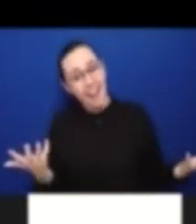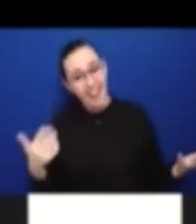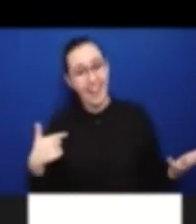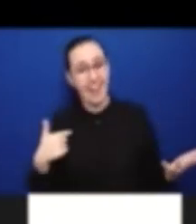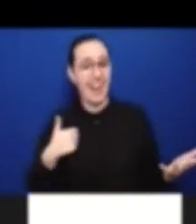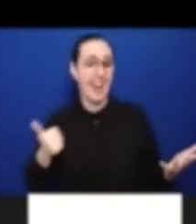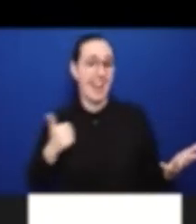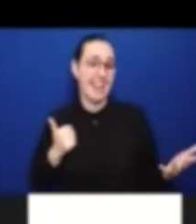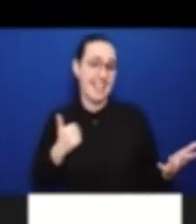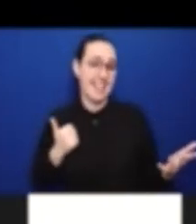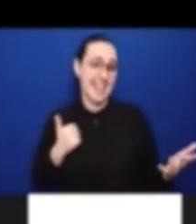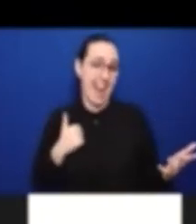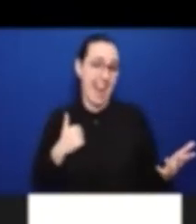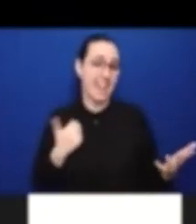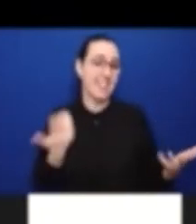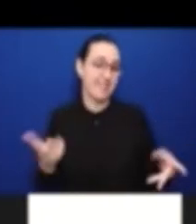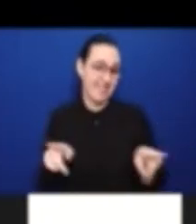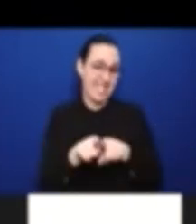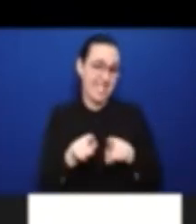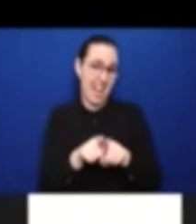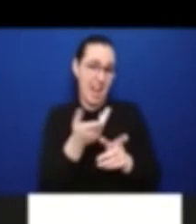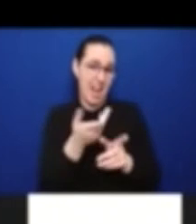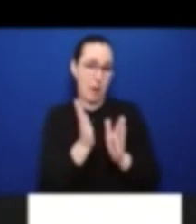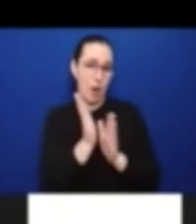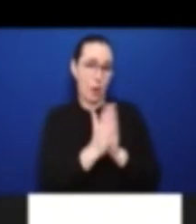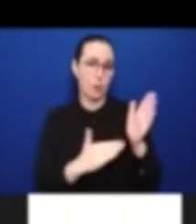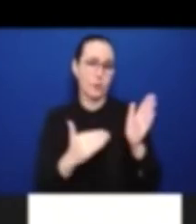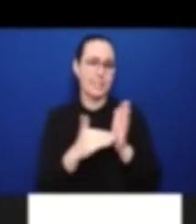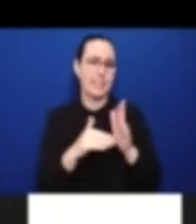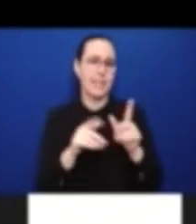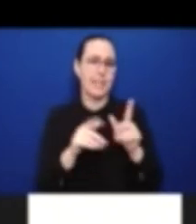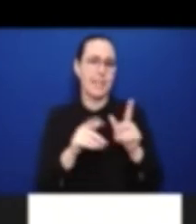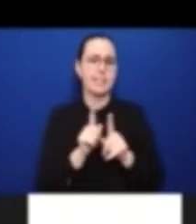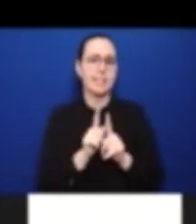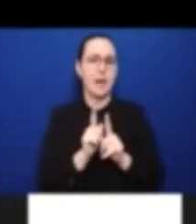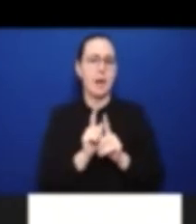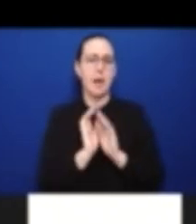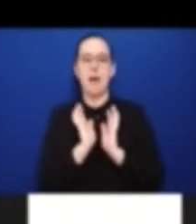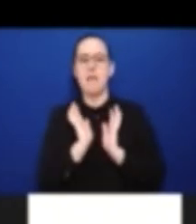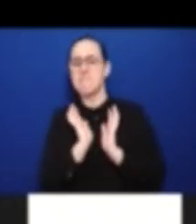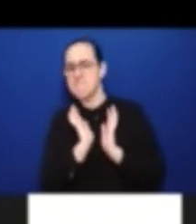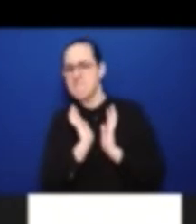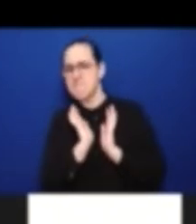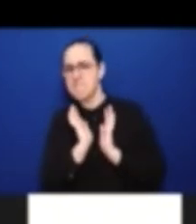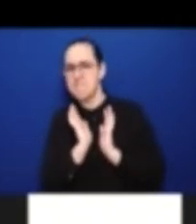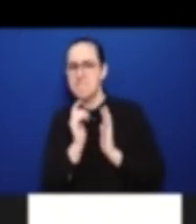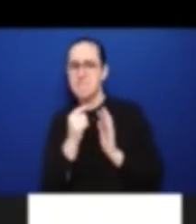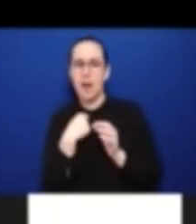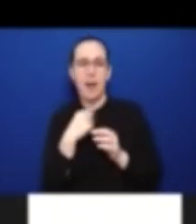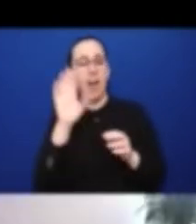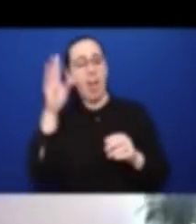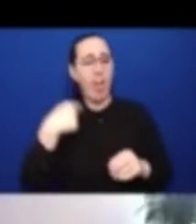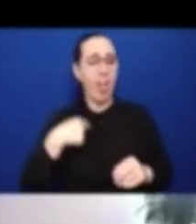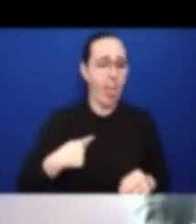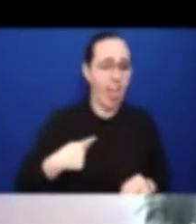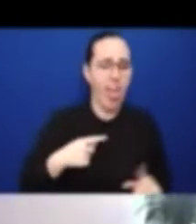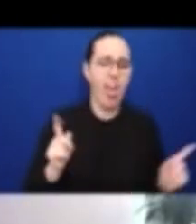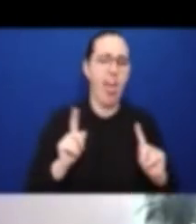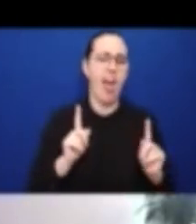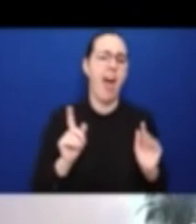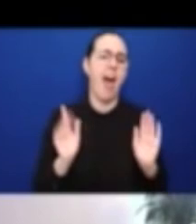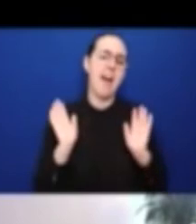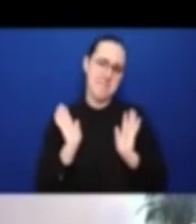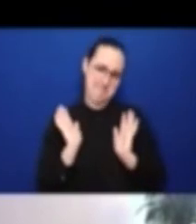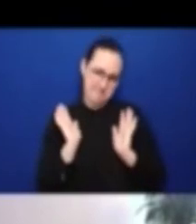so I appreciate that. We've been granted a five minute reprieve by, by our convener,